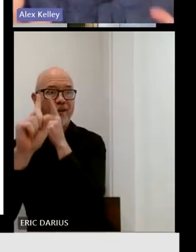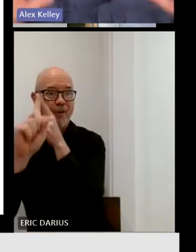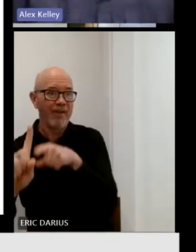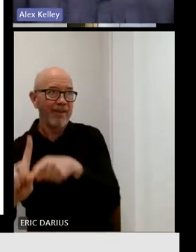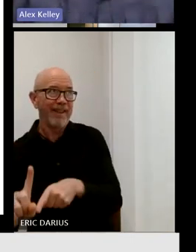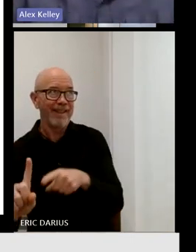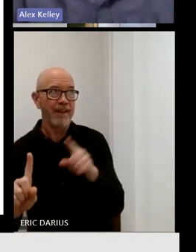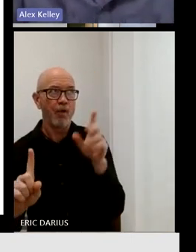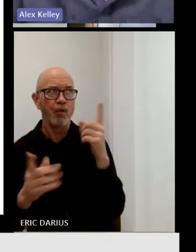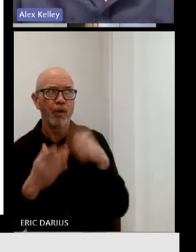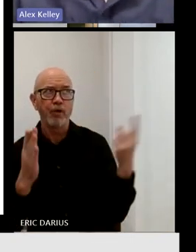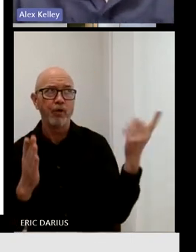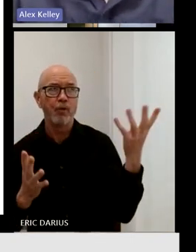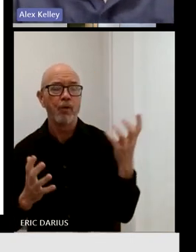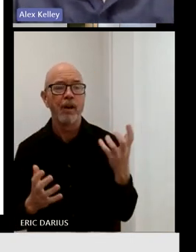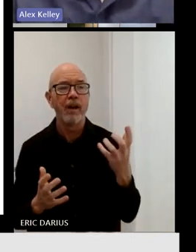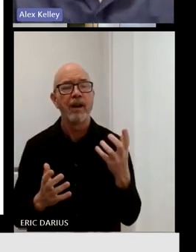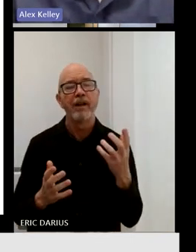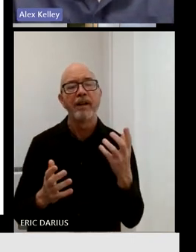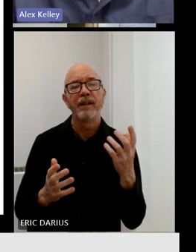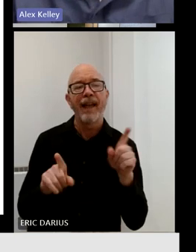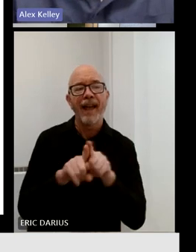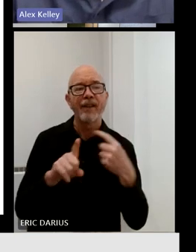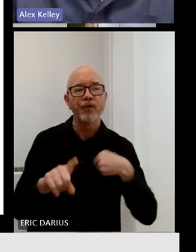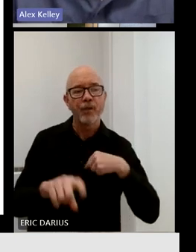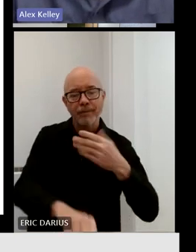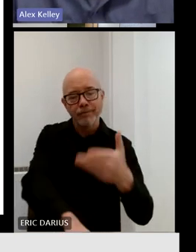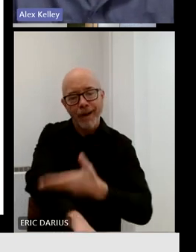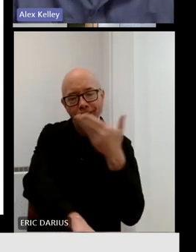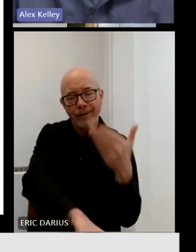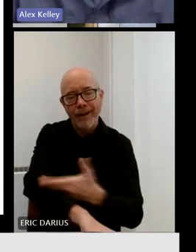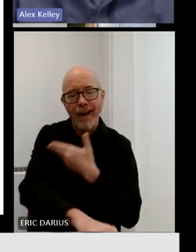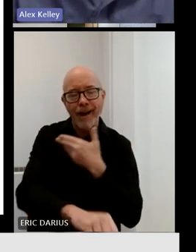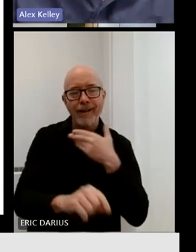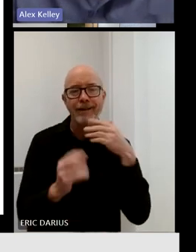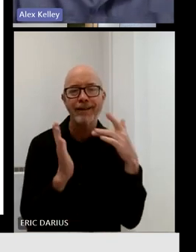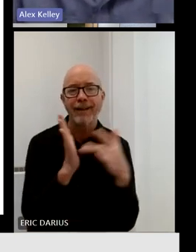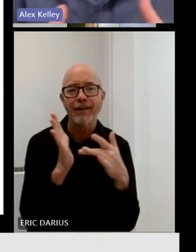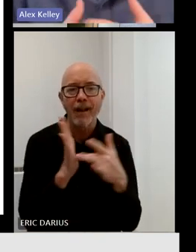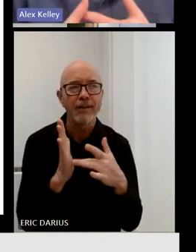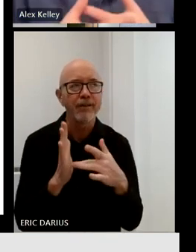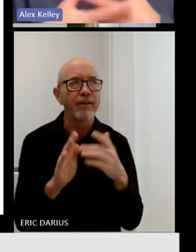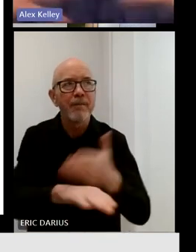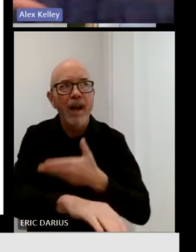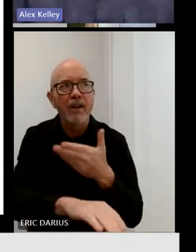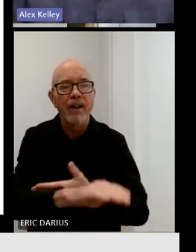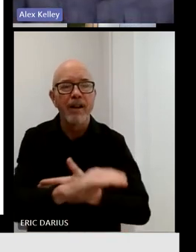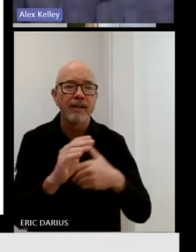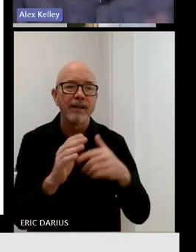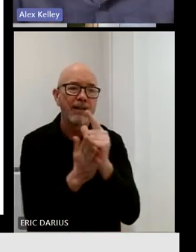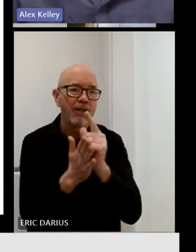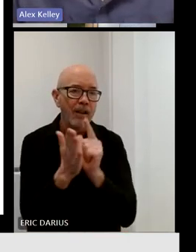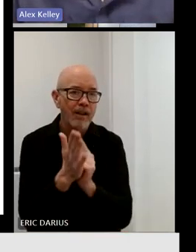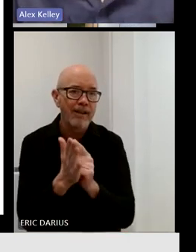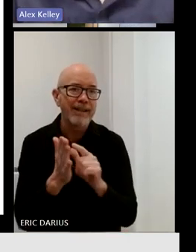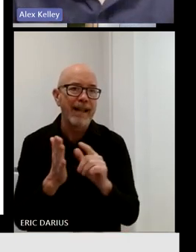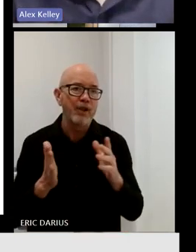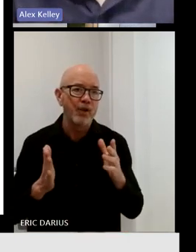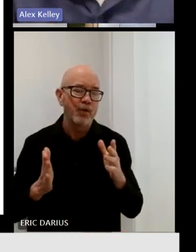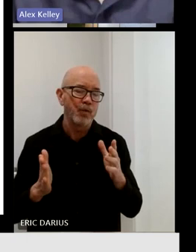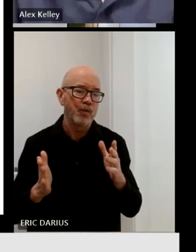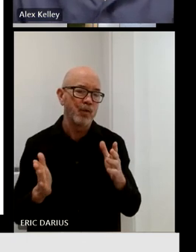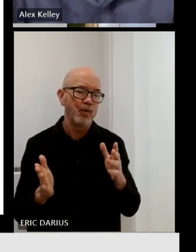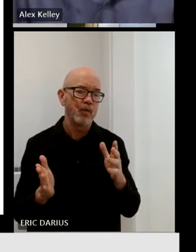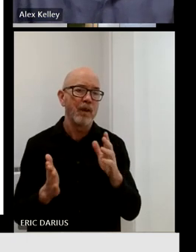iterate on and modernize the statutes, which again, should reflect the legislature's goals